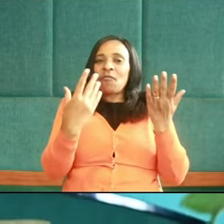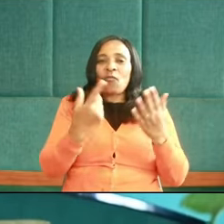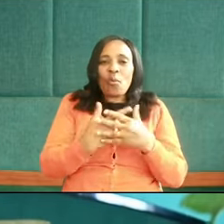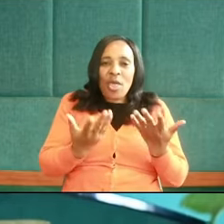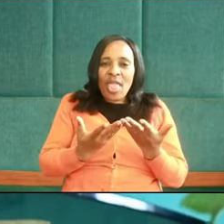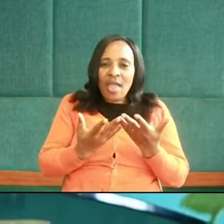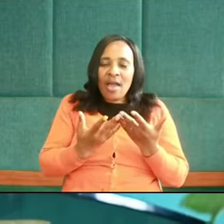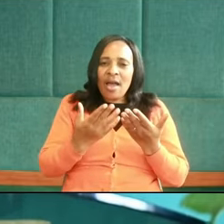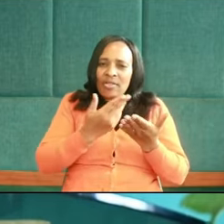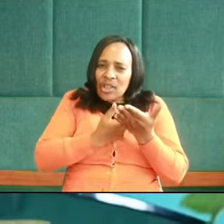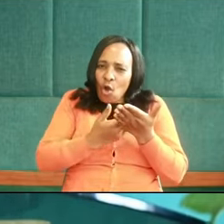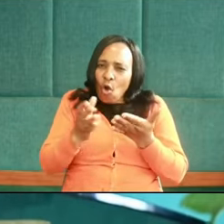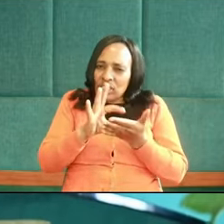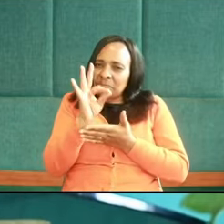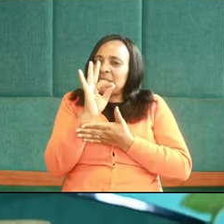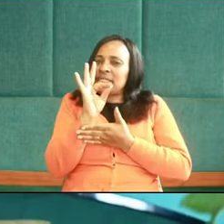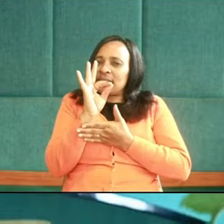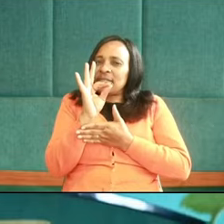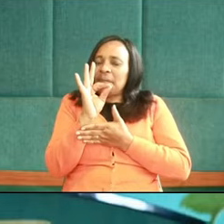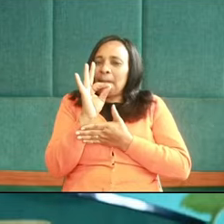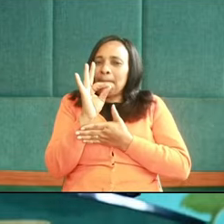Holy Spirit